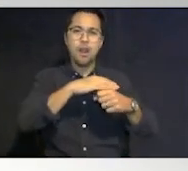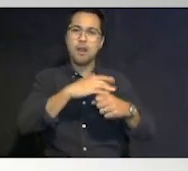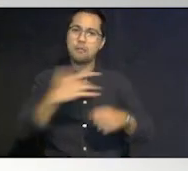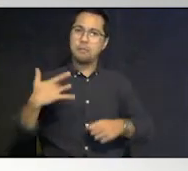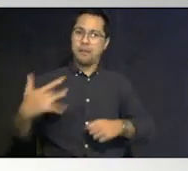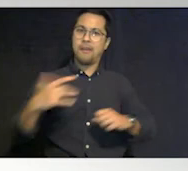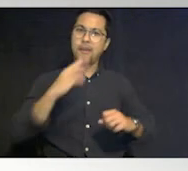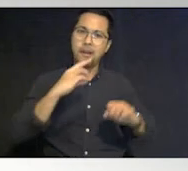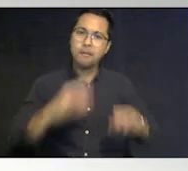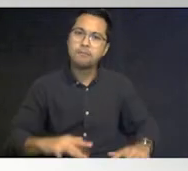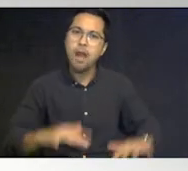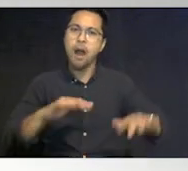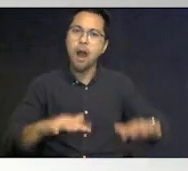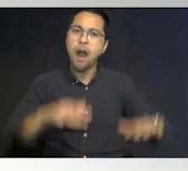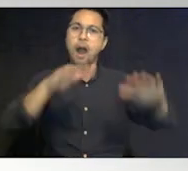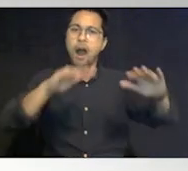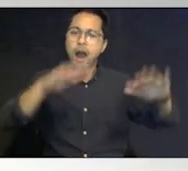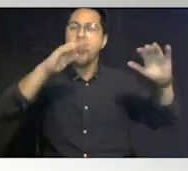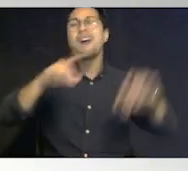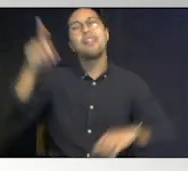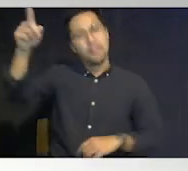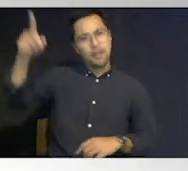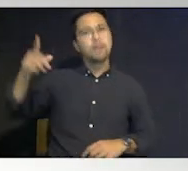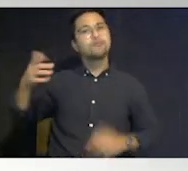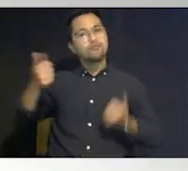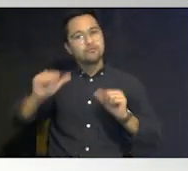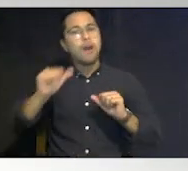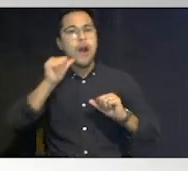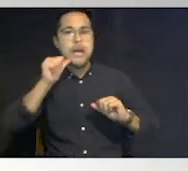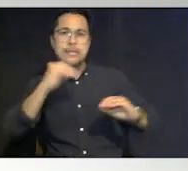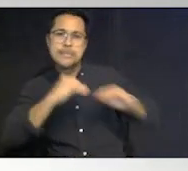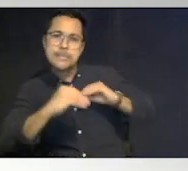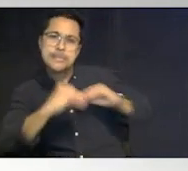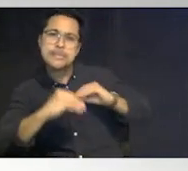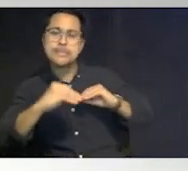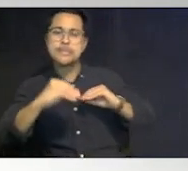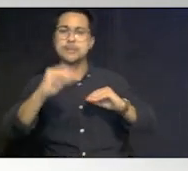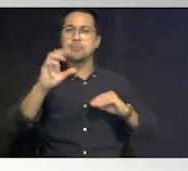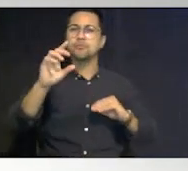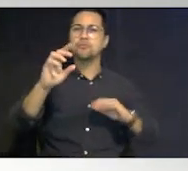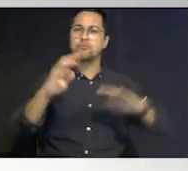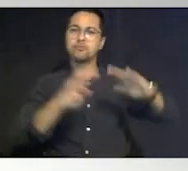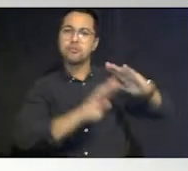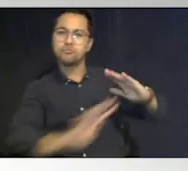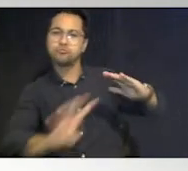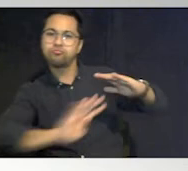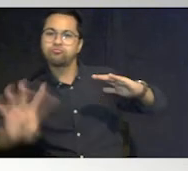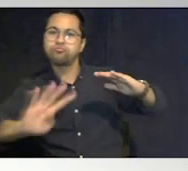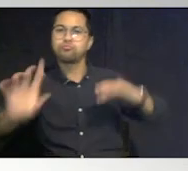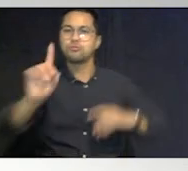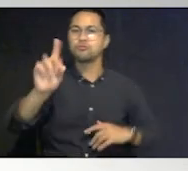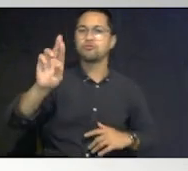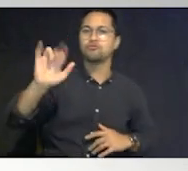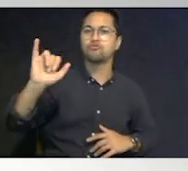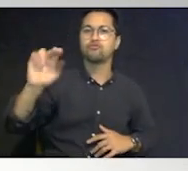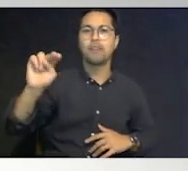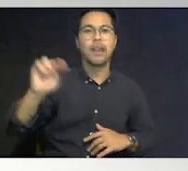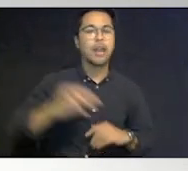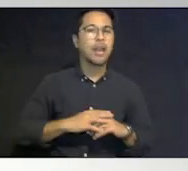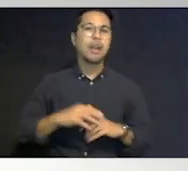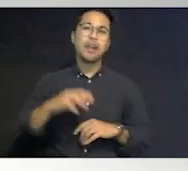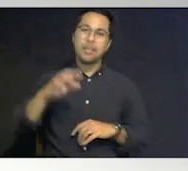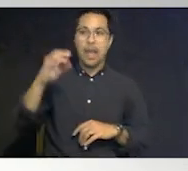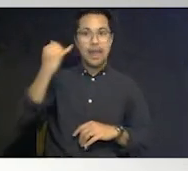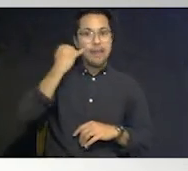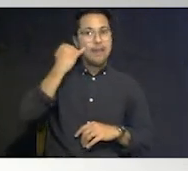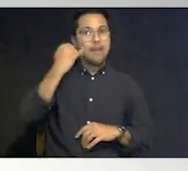how they can make changes so that those areas that that may flood on just a regular florida thunderstorm don't become very very dangerous